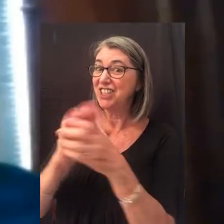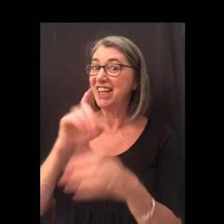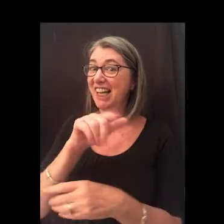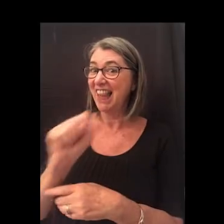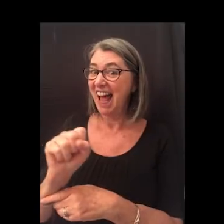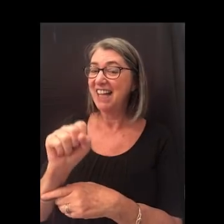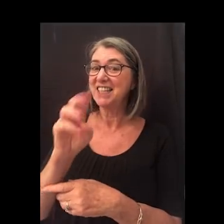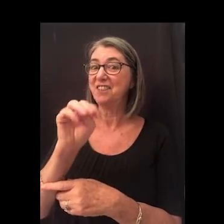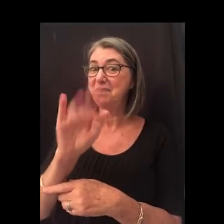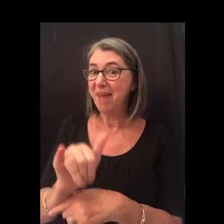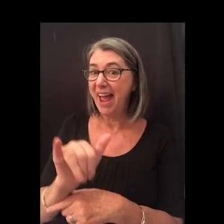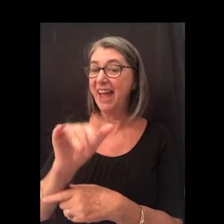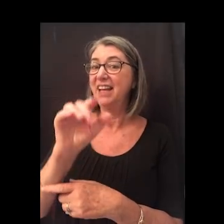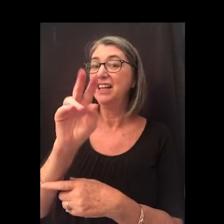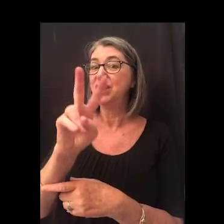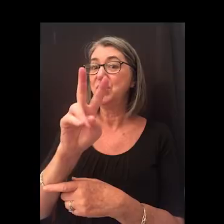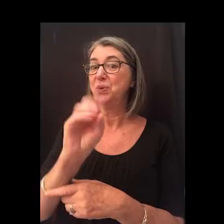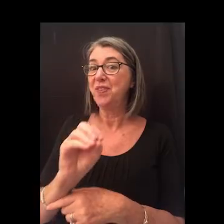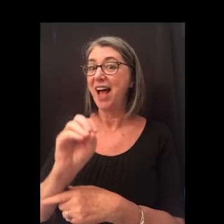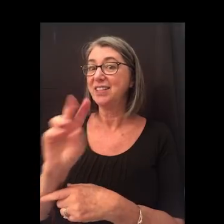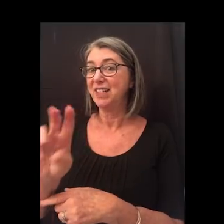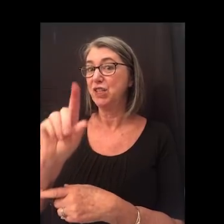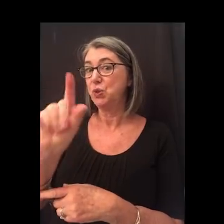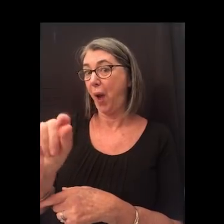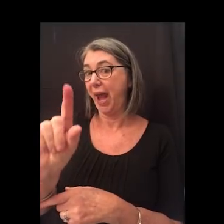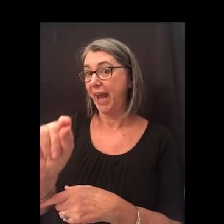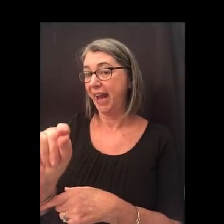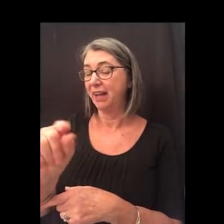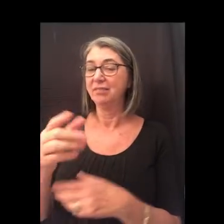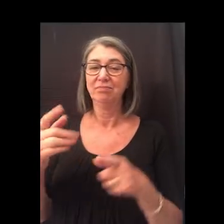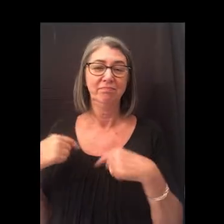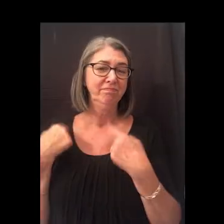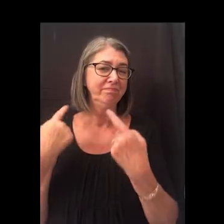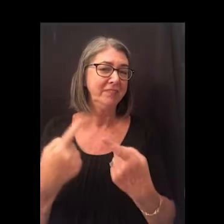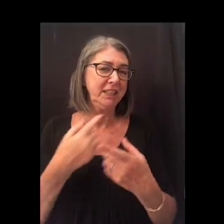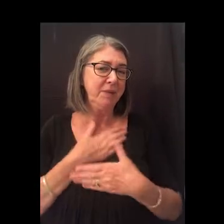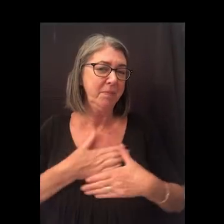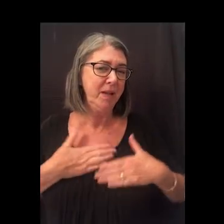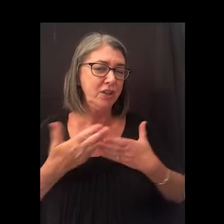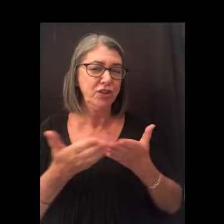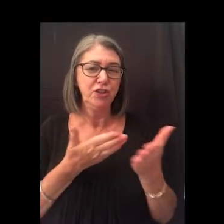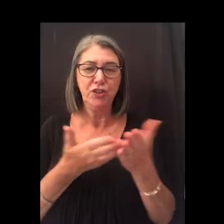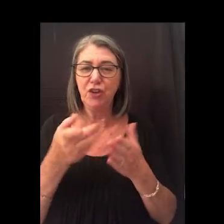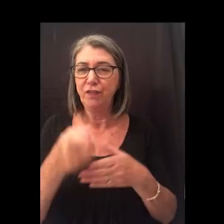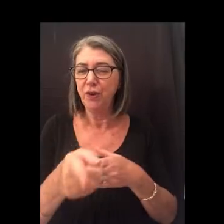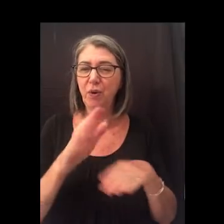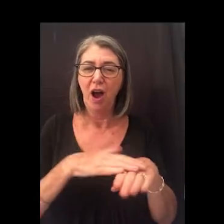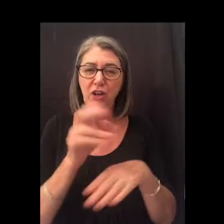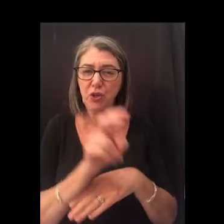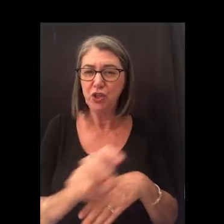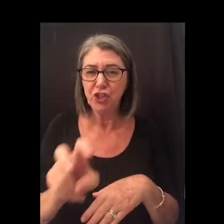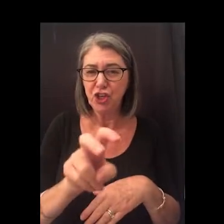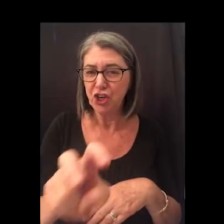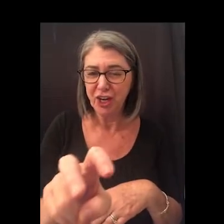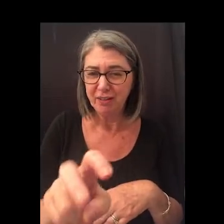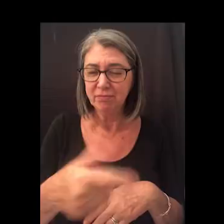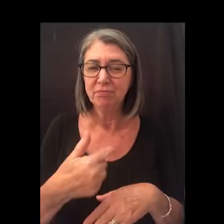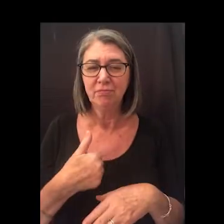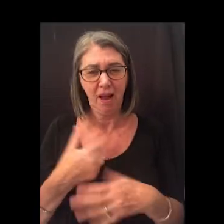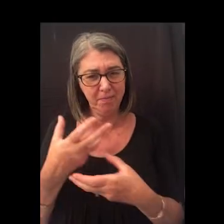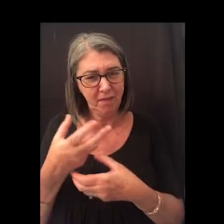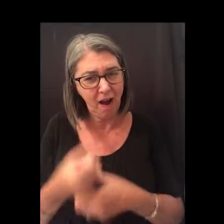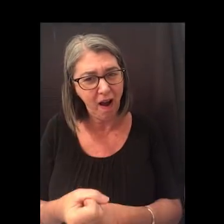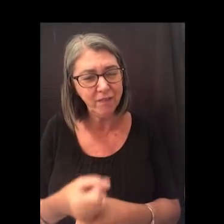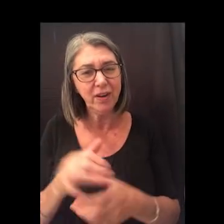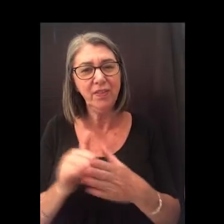Congratulations class of May 2020. It has been a pleasure to serve you on your